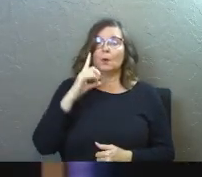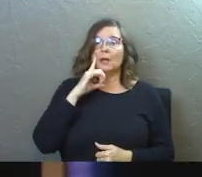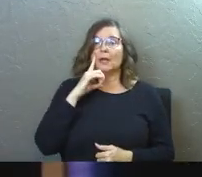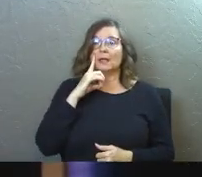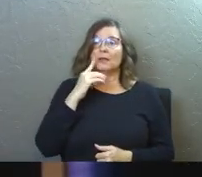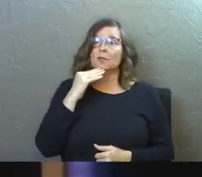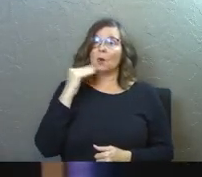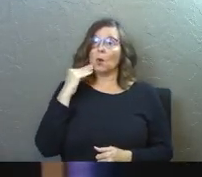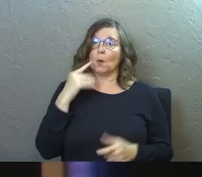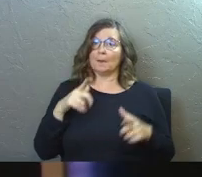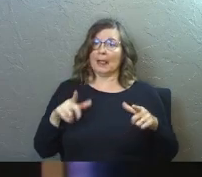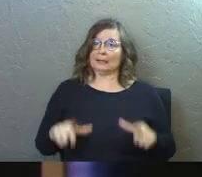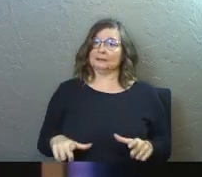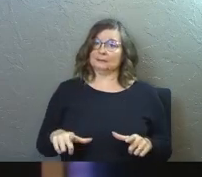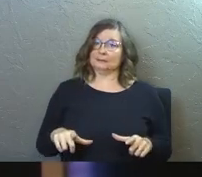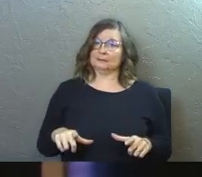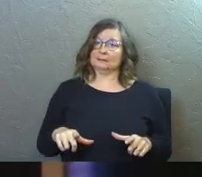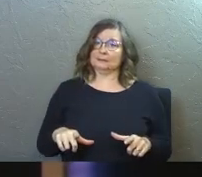I think there's a home plate.